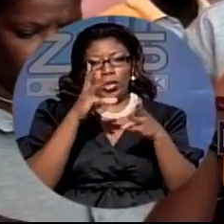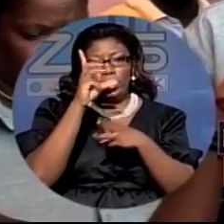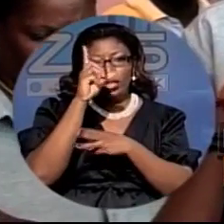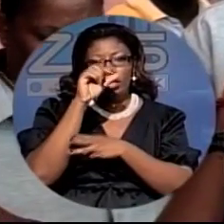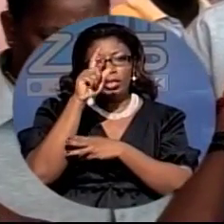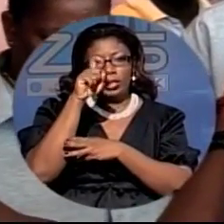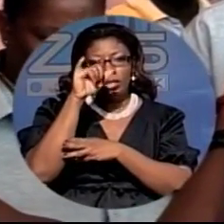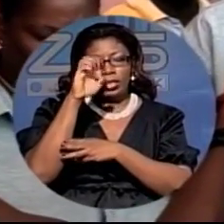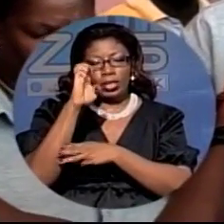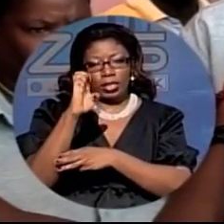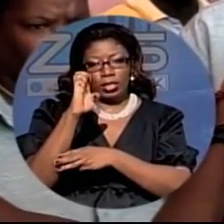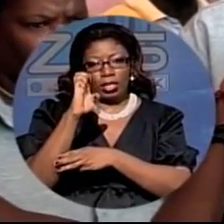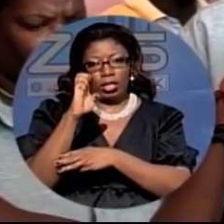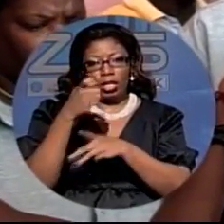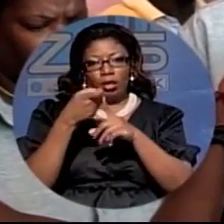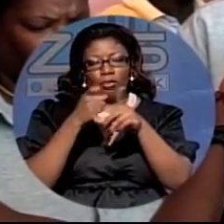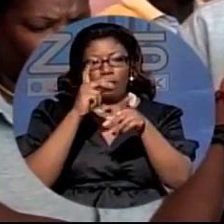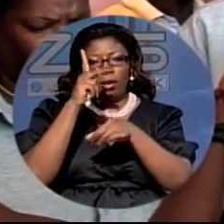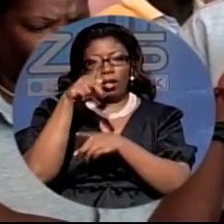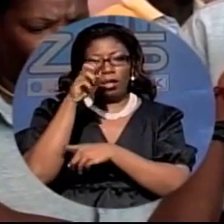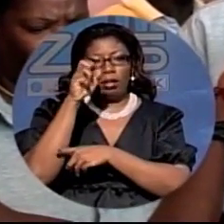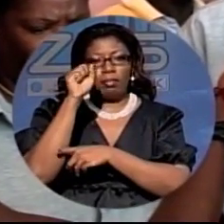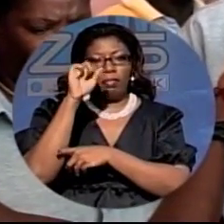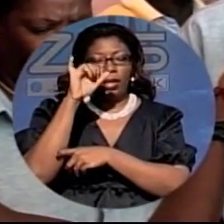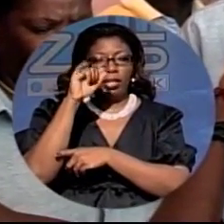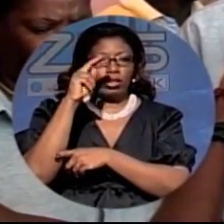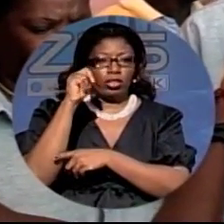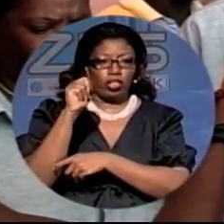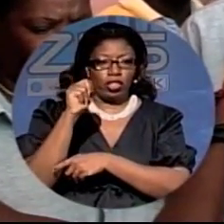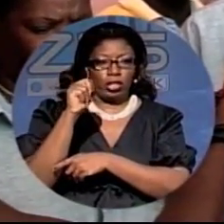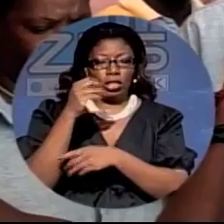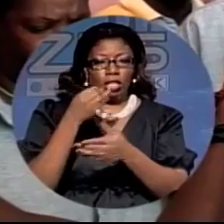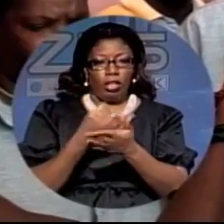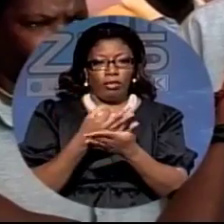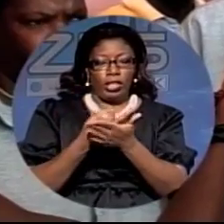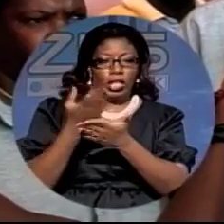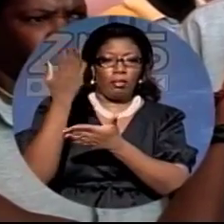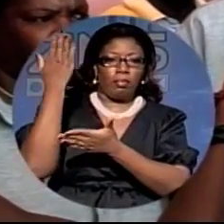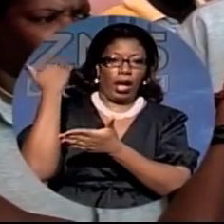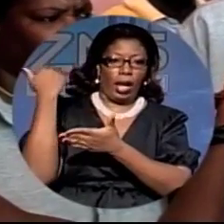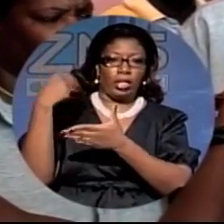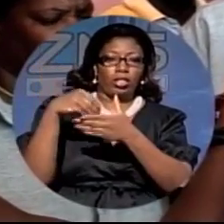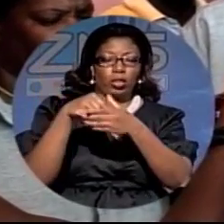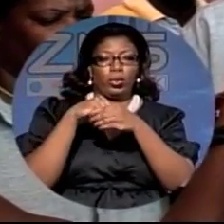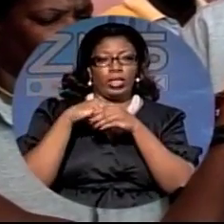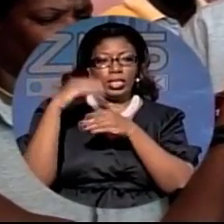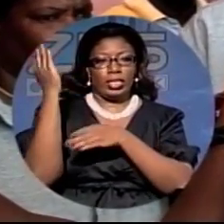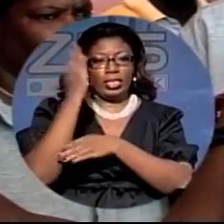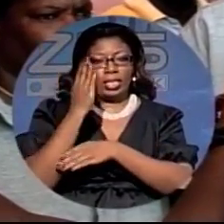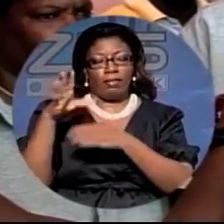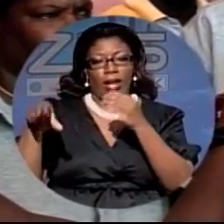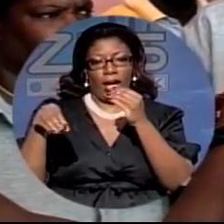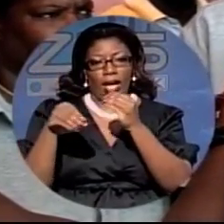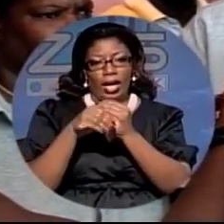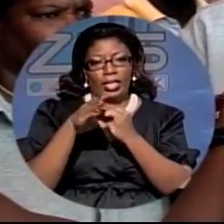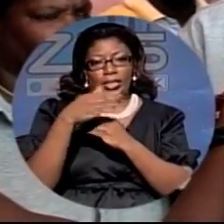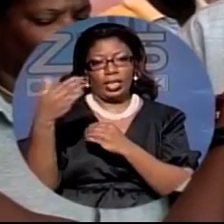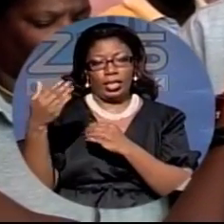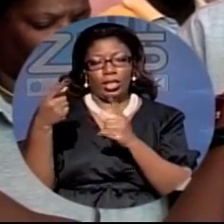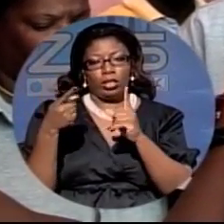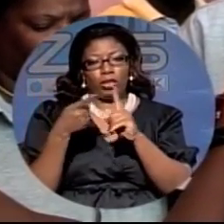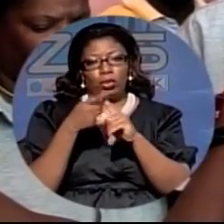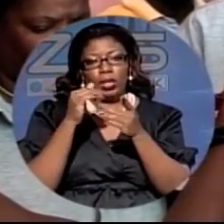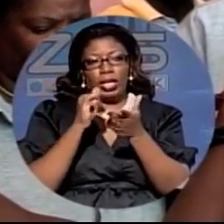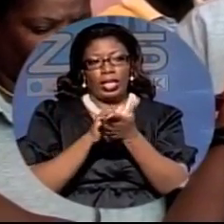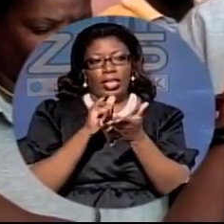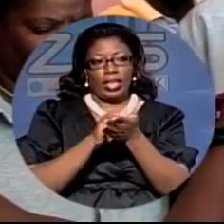on the pension for a pension fund and the past two previous owners never add nothing to the pension